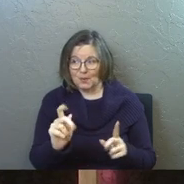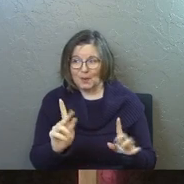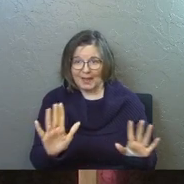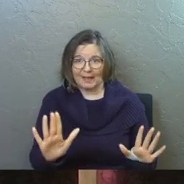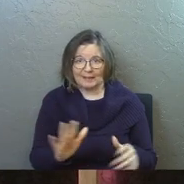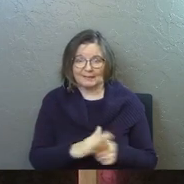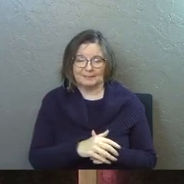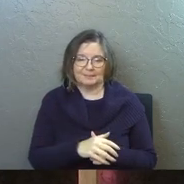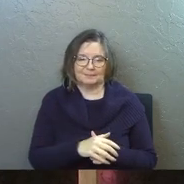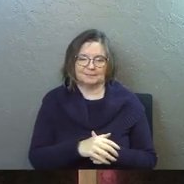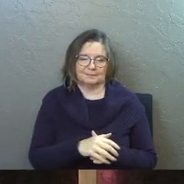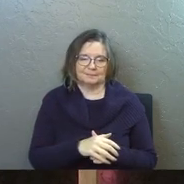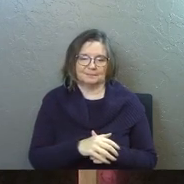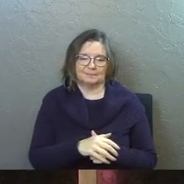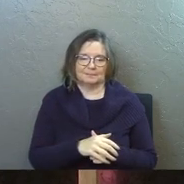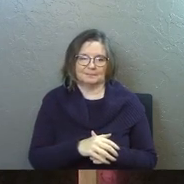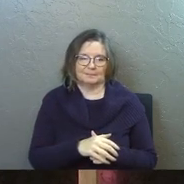okay.